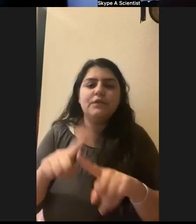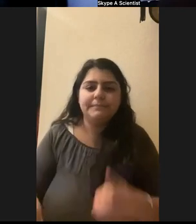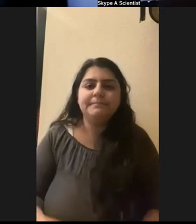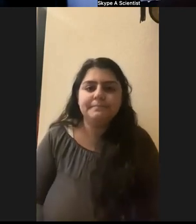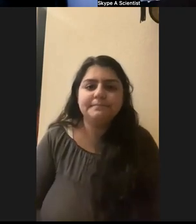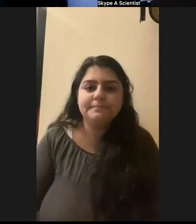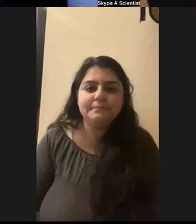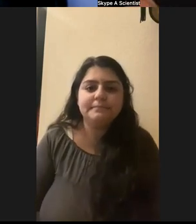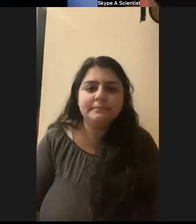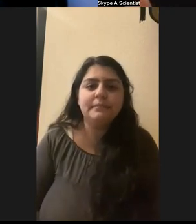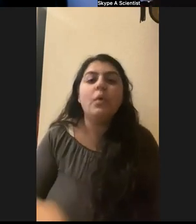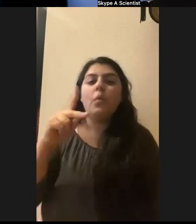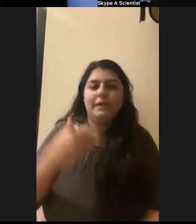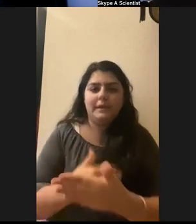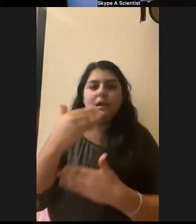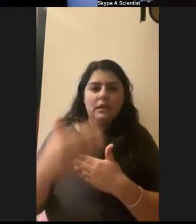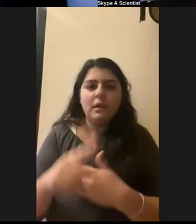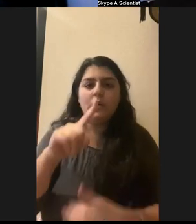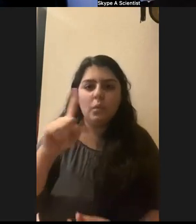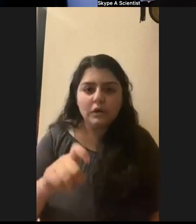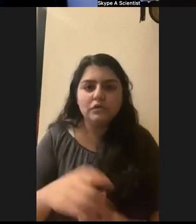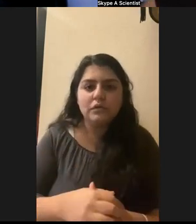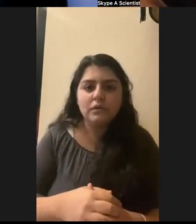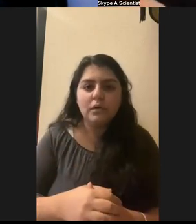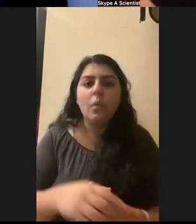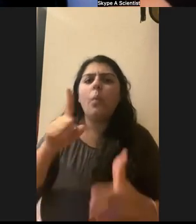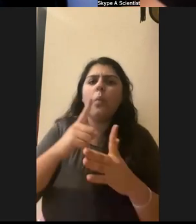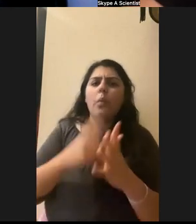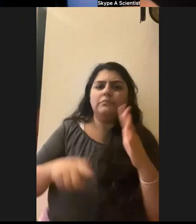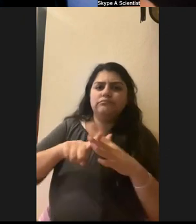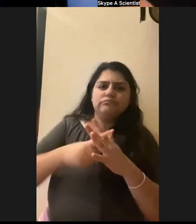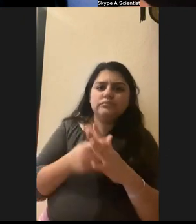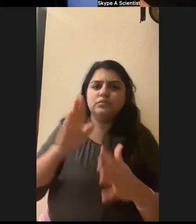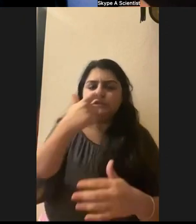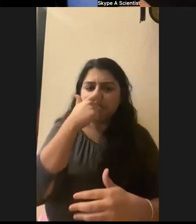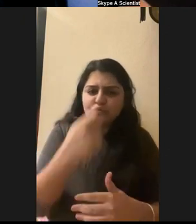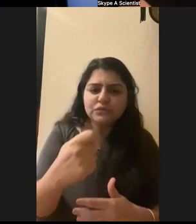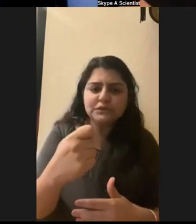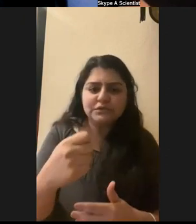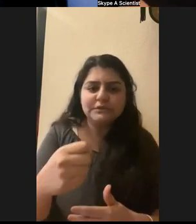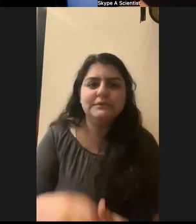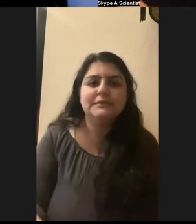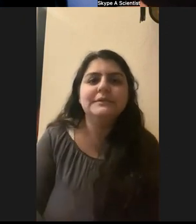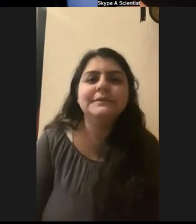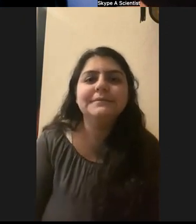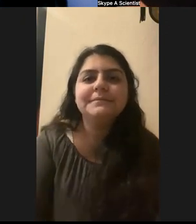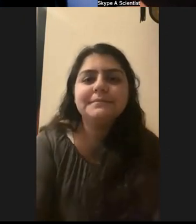Well, all right. Our next question is, uh, what kick-started your interest in pursuing a career in wildlife biology?